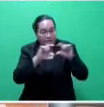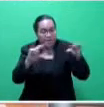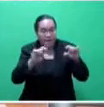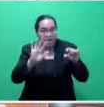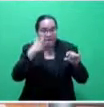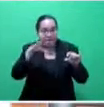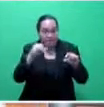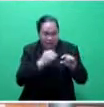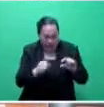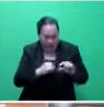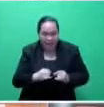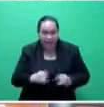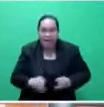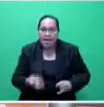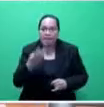13.